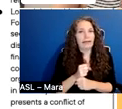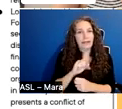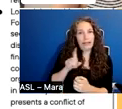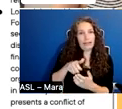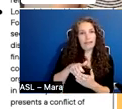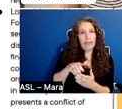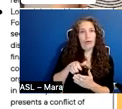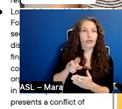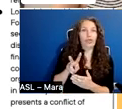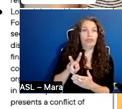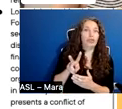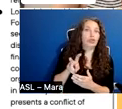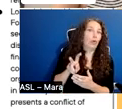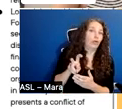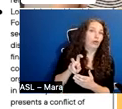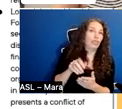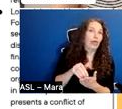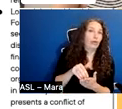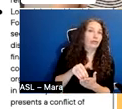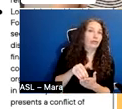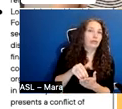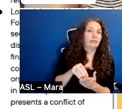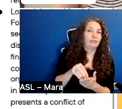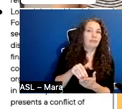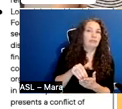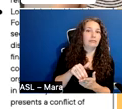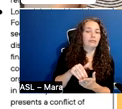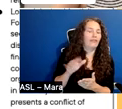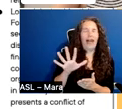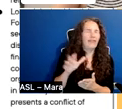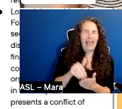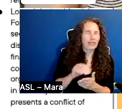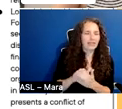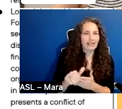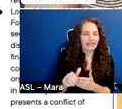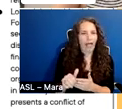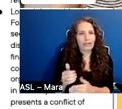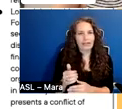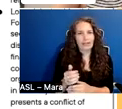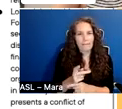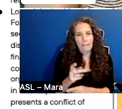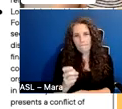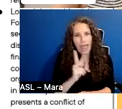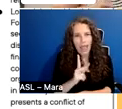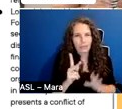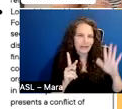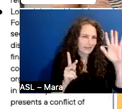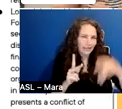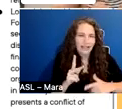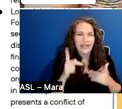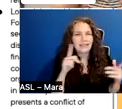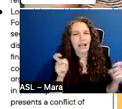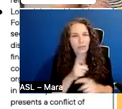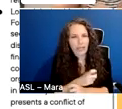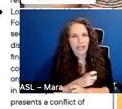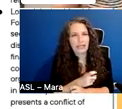Um, and this is what makes it complicated. Equity investment needs to favor, um, people who they, they structure